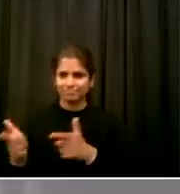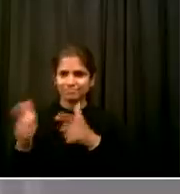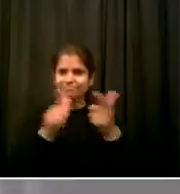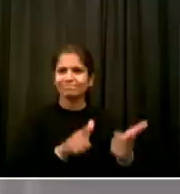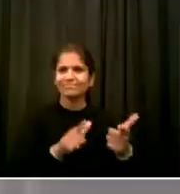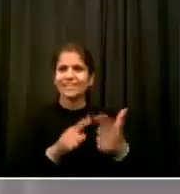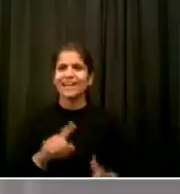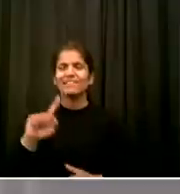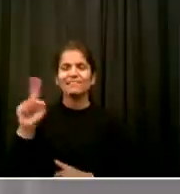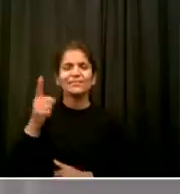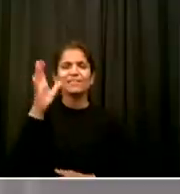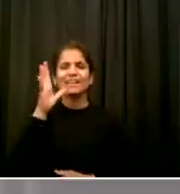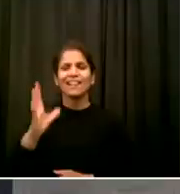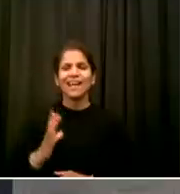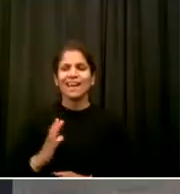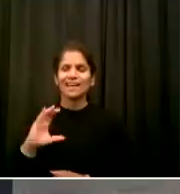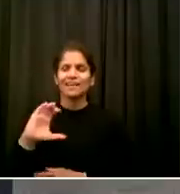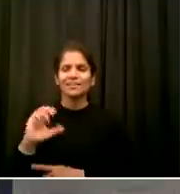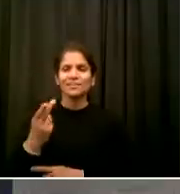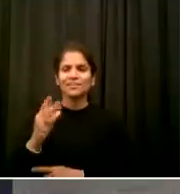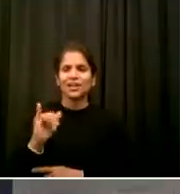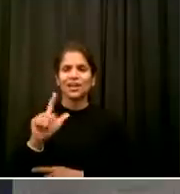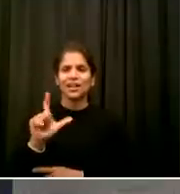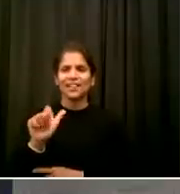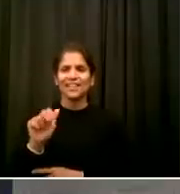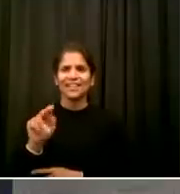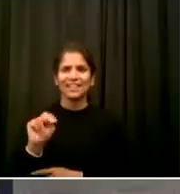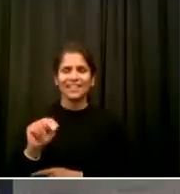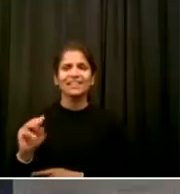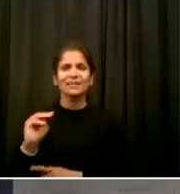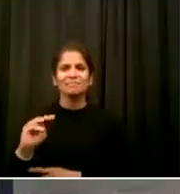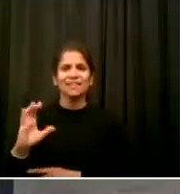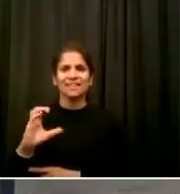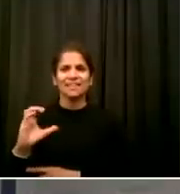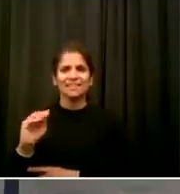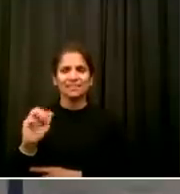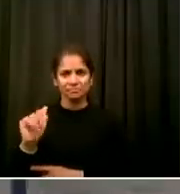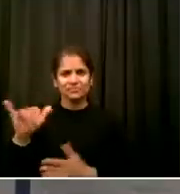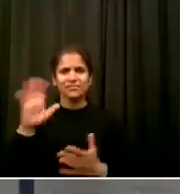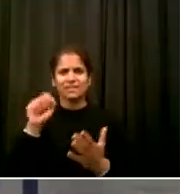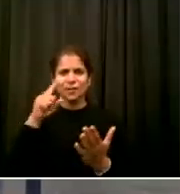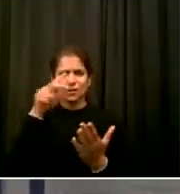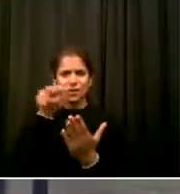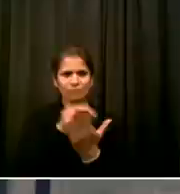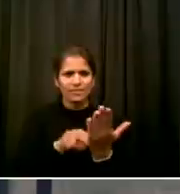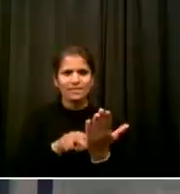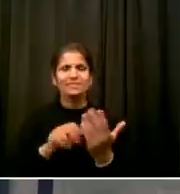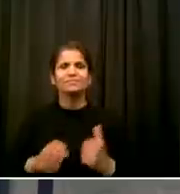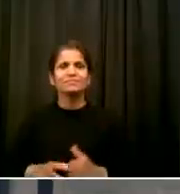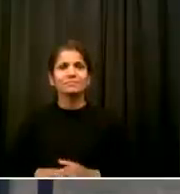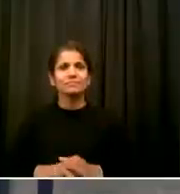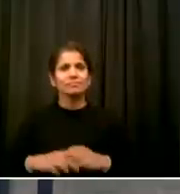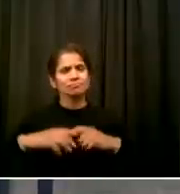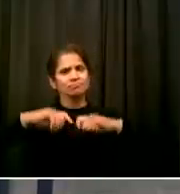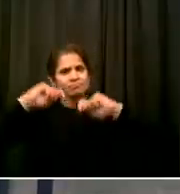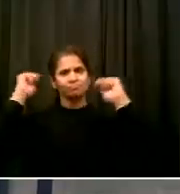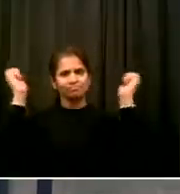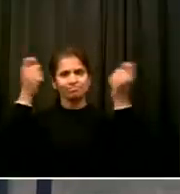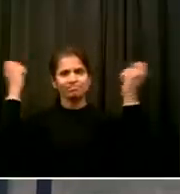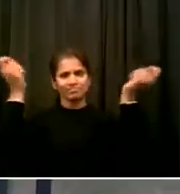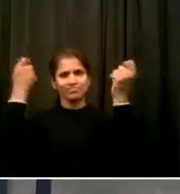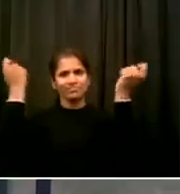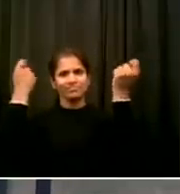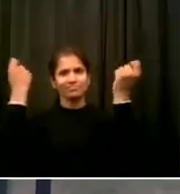Today we proudly announce the formation of a racial justice and reconciliation commission To establish a